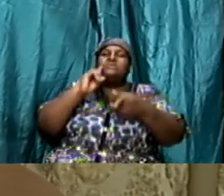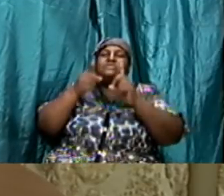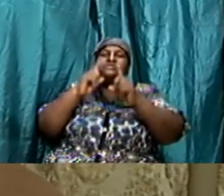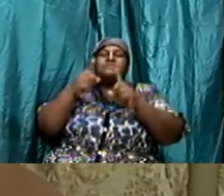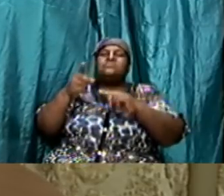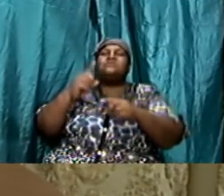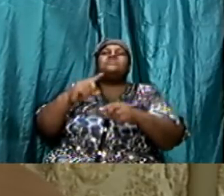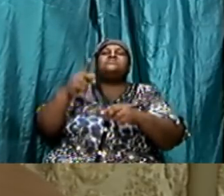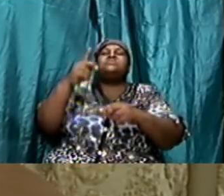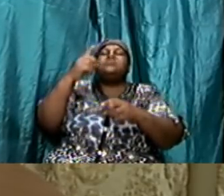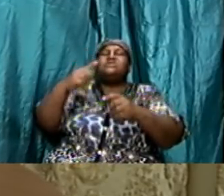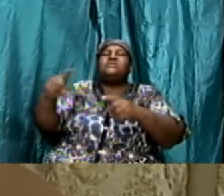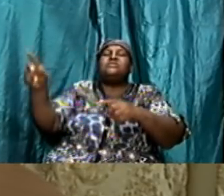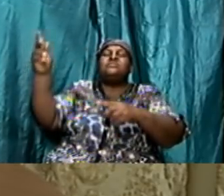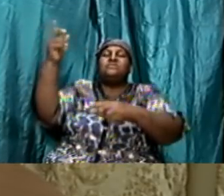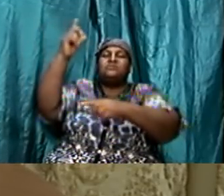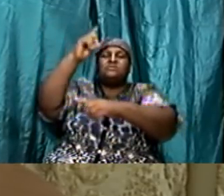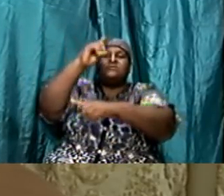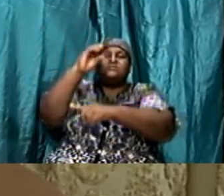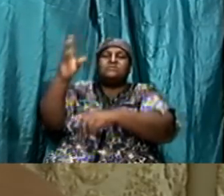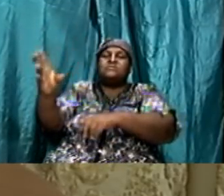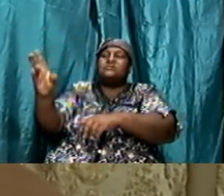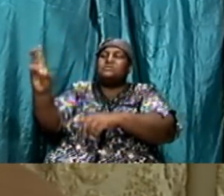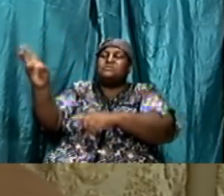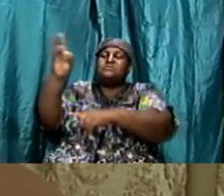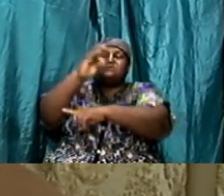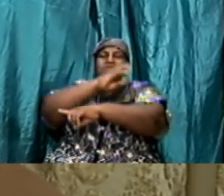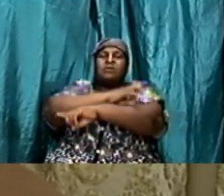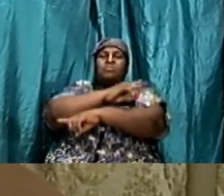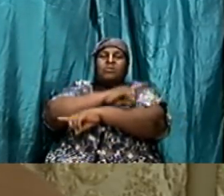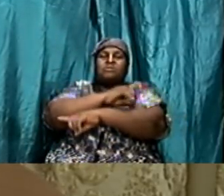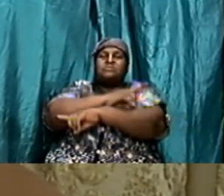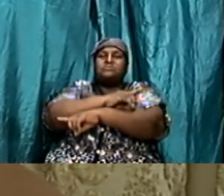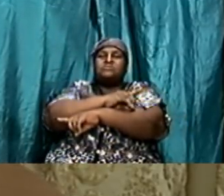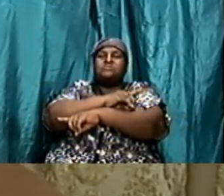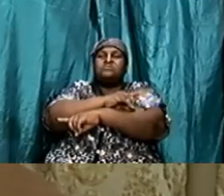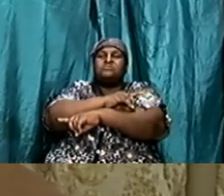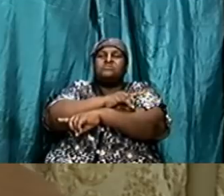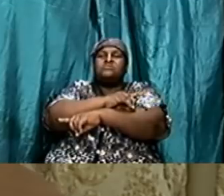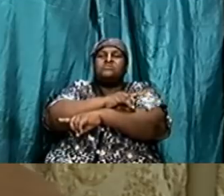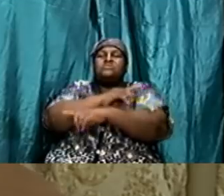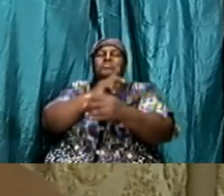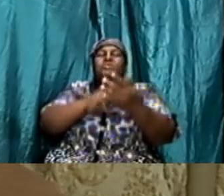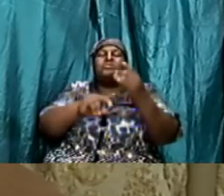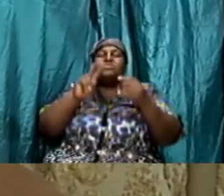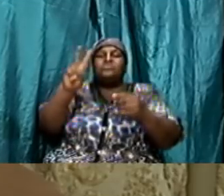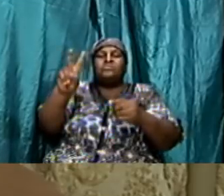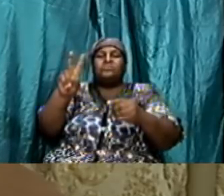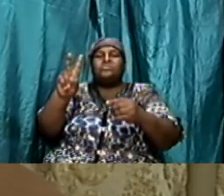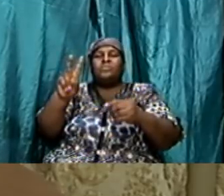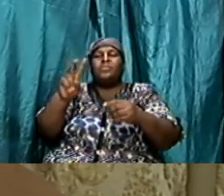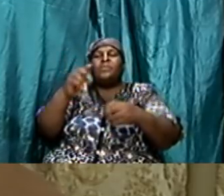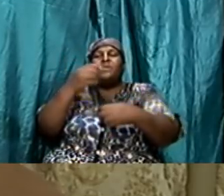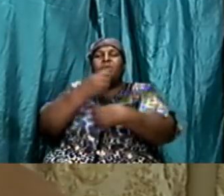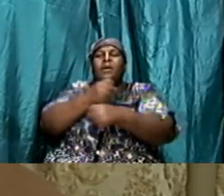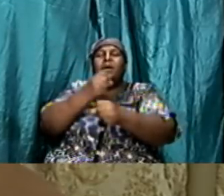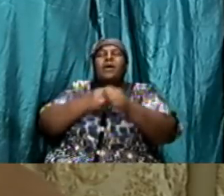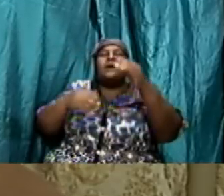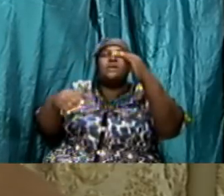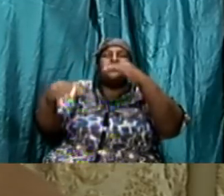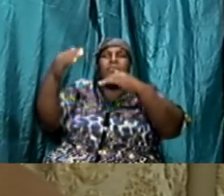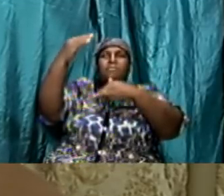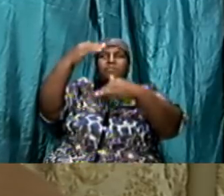last week and we looked at a couple things just to set out a good foundation for us to build upon